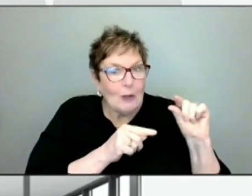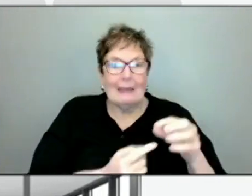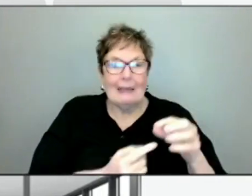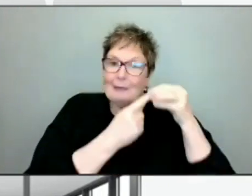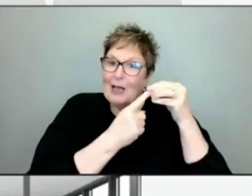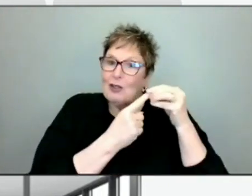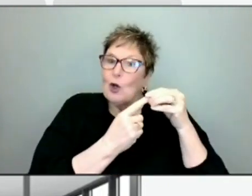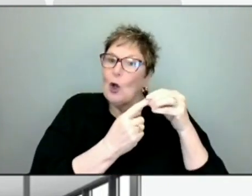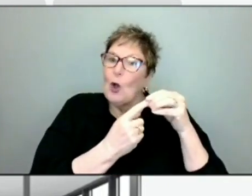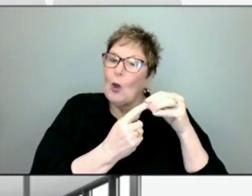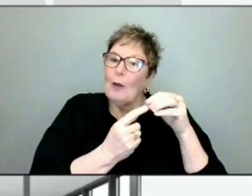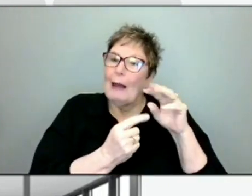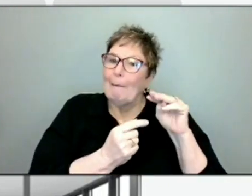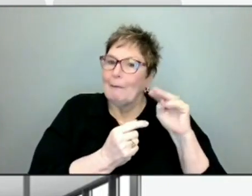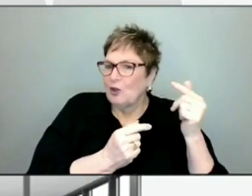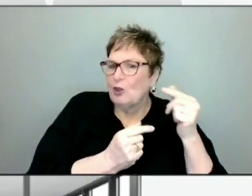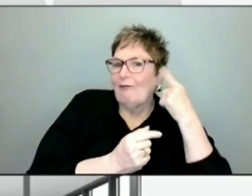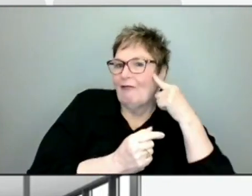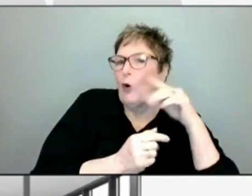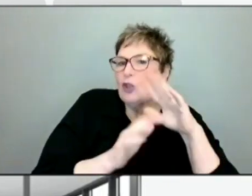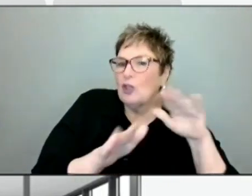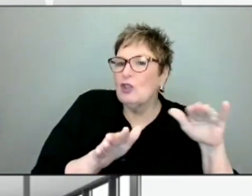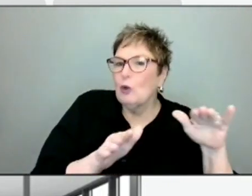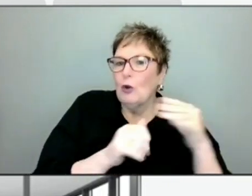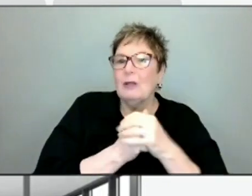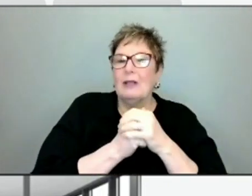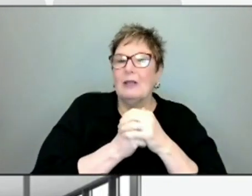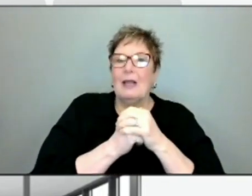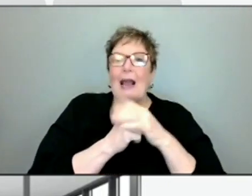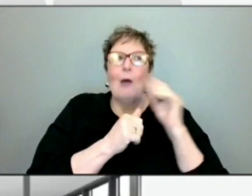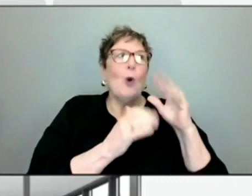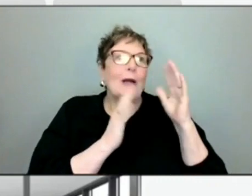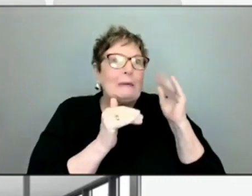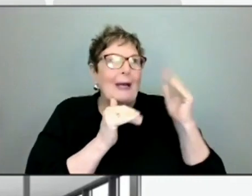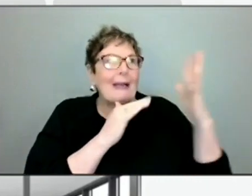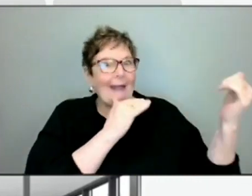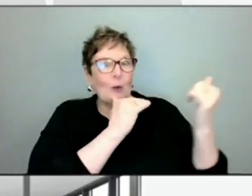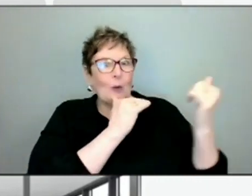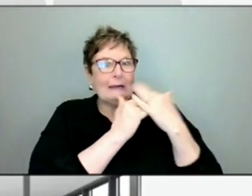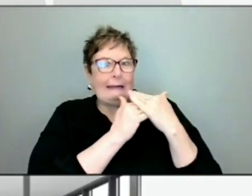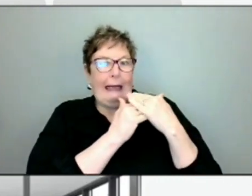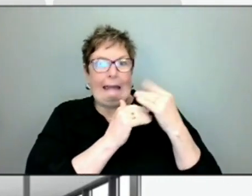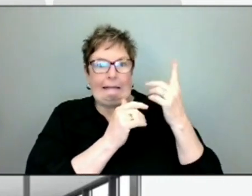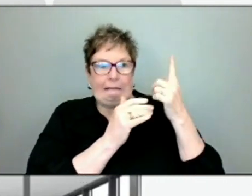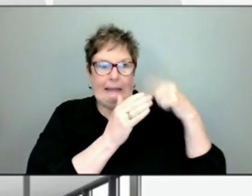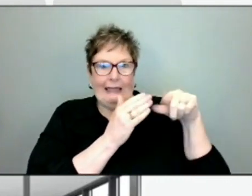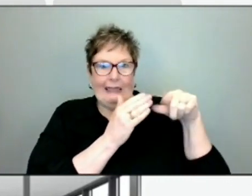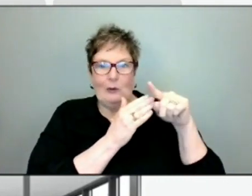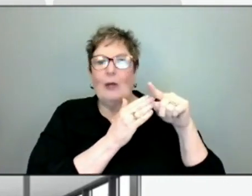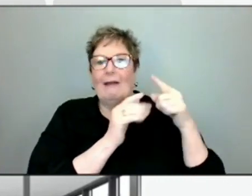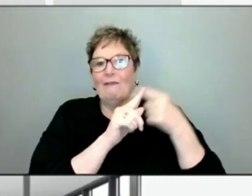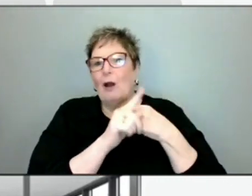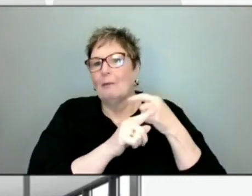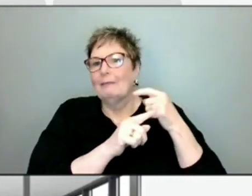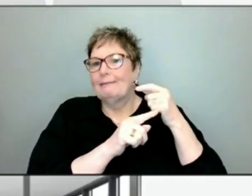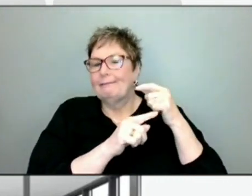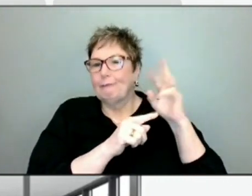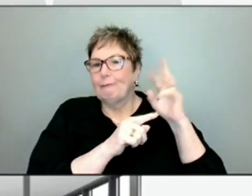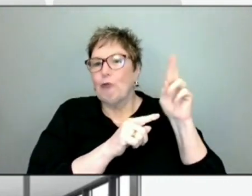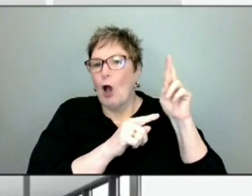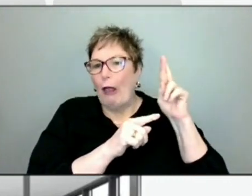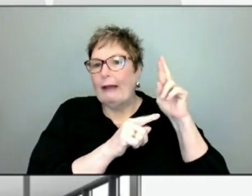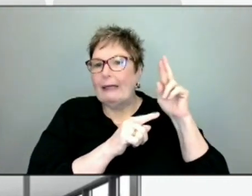And we are expecting delivery of that next week from the state as soon as the CDC